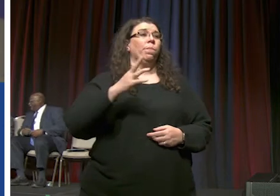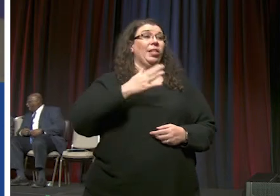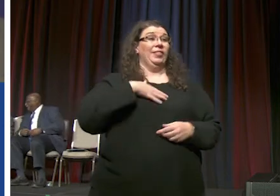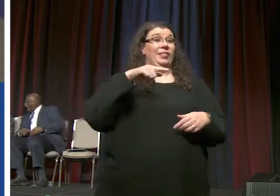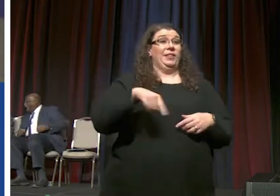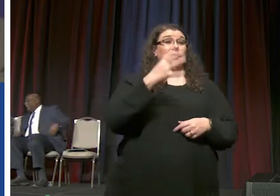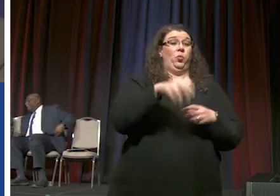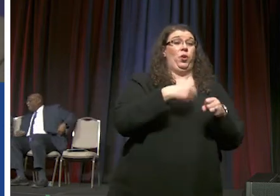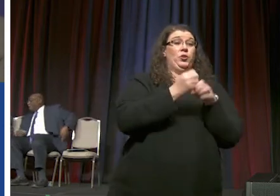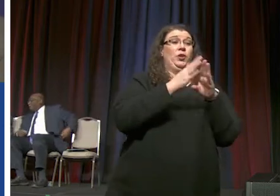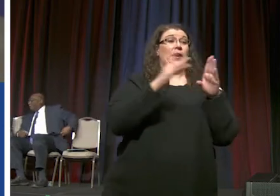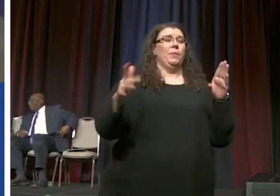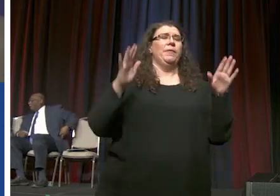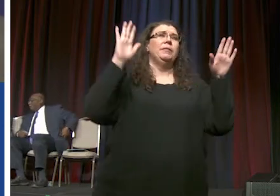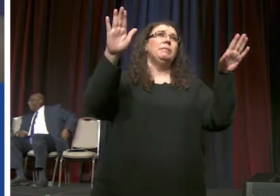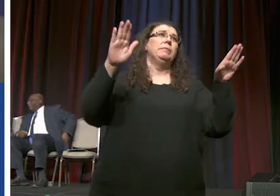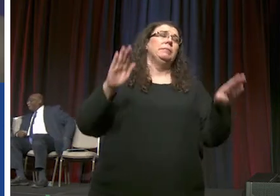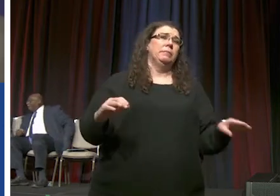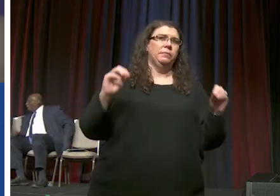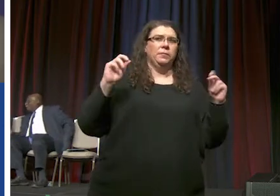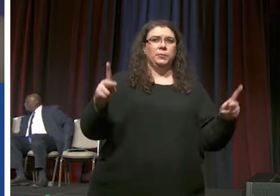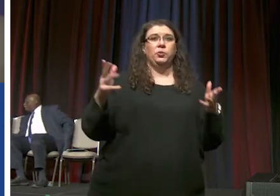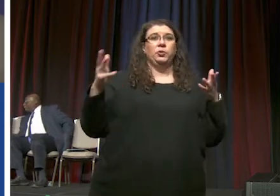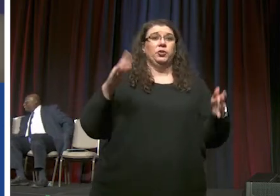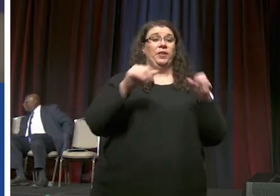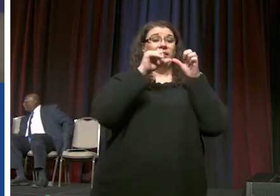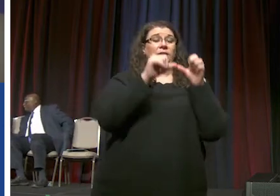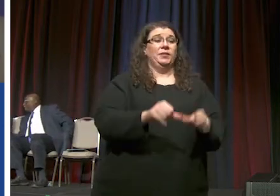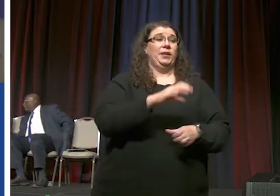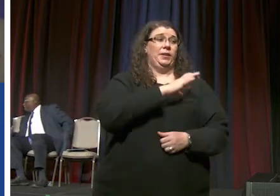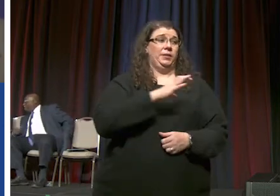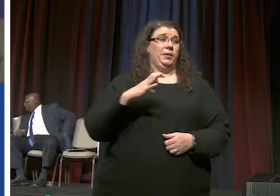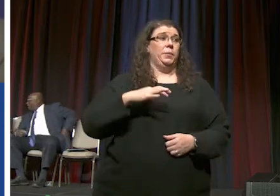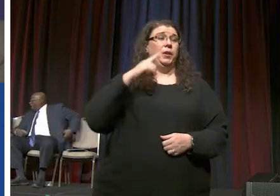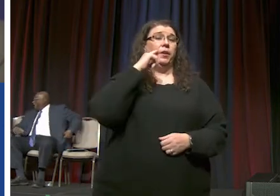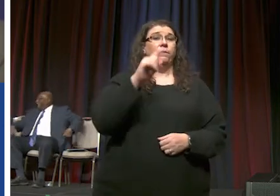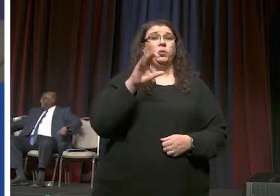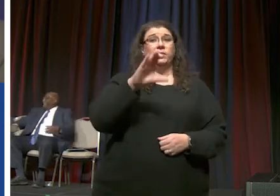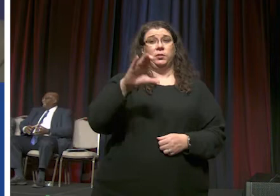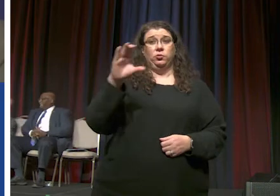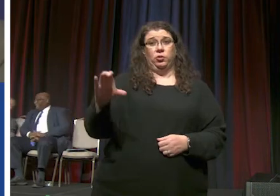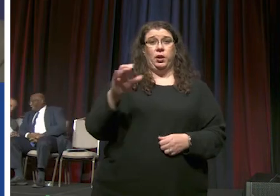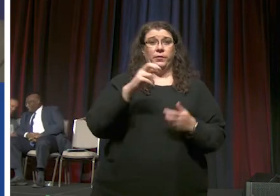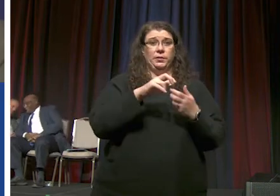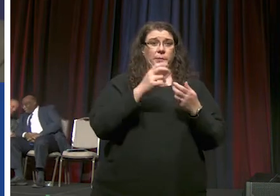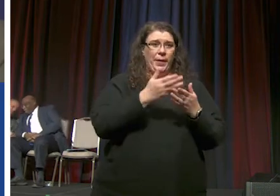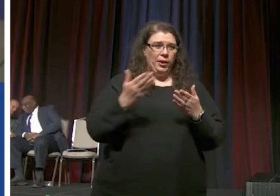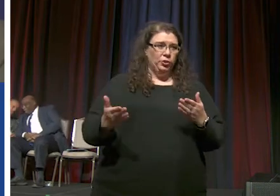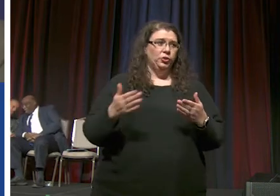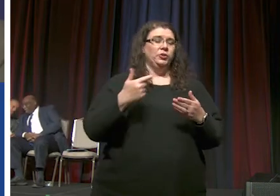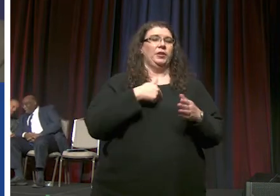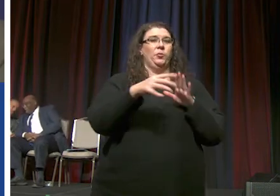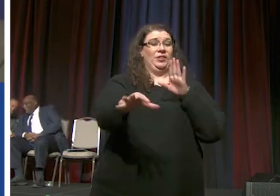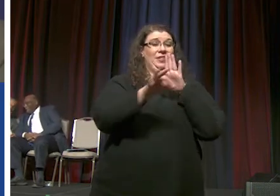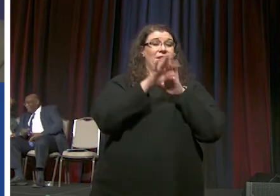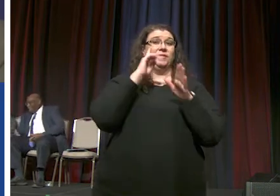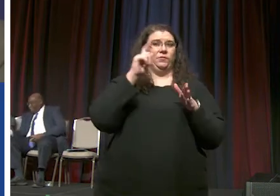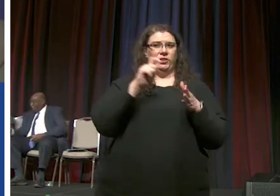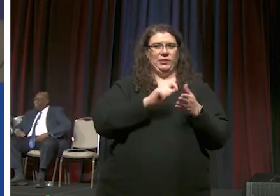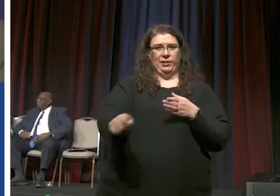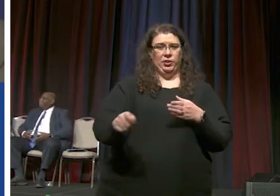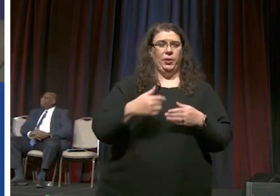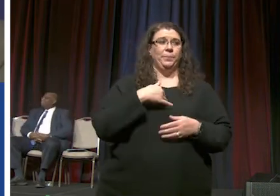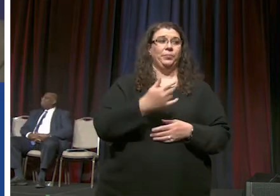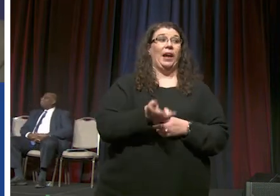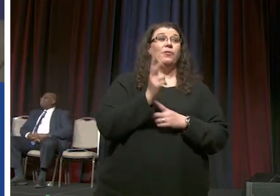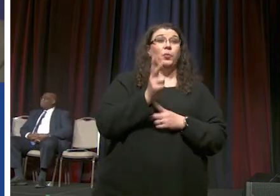amazing opportunity um to serve on the standing committee for central conference matters and was elected its um secretary um i